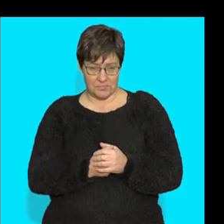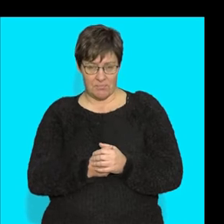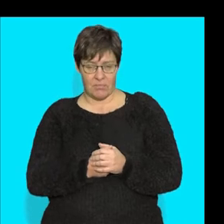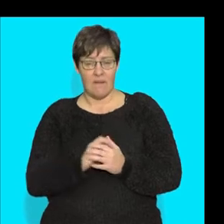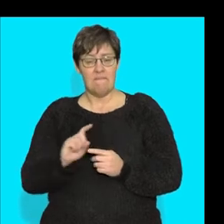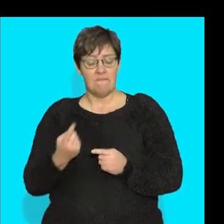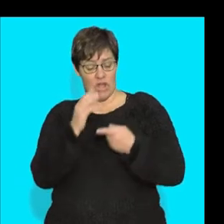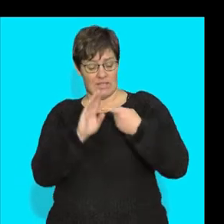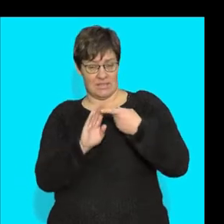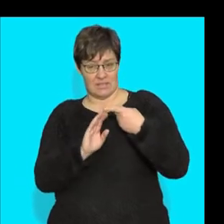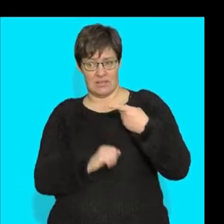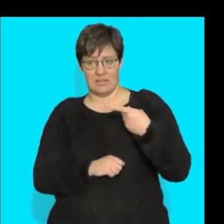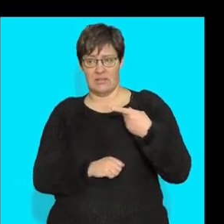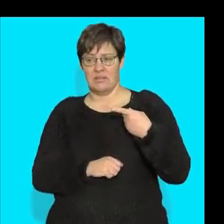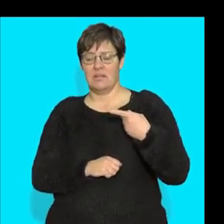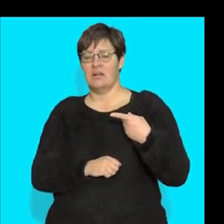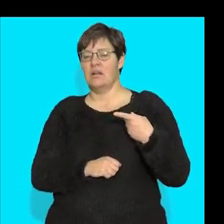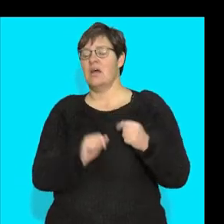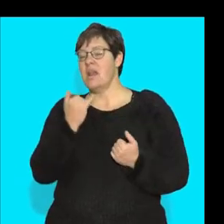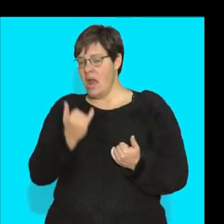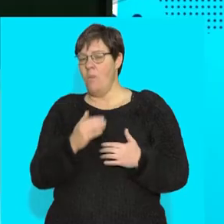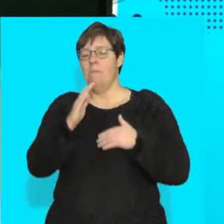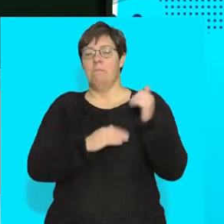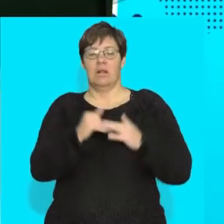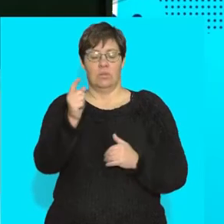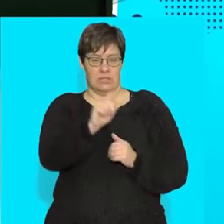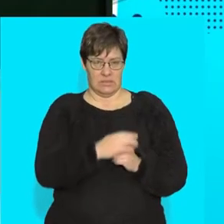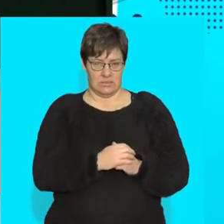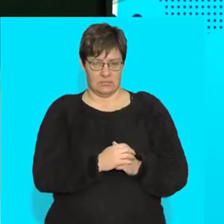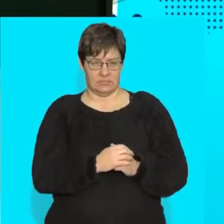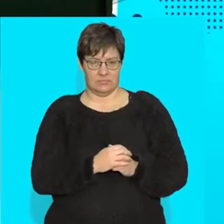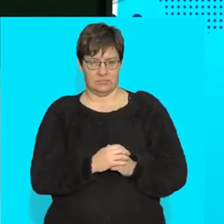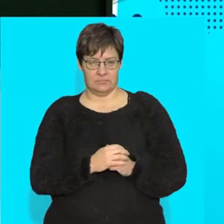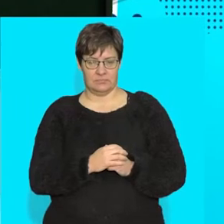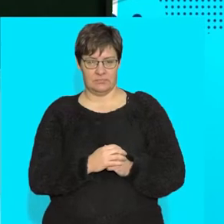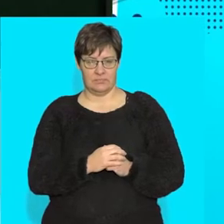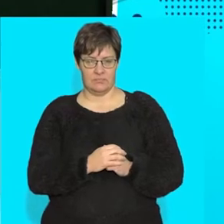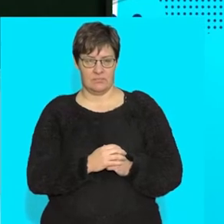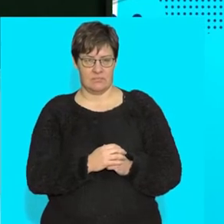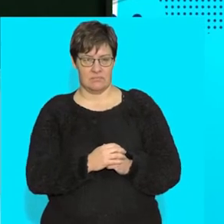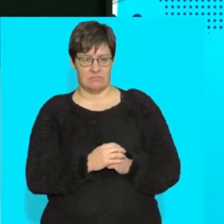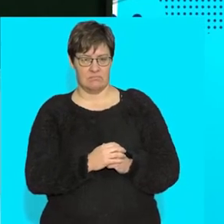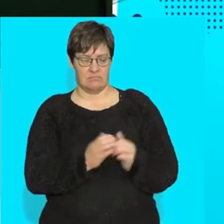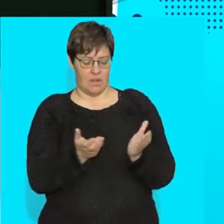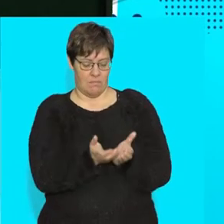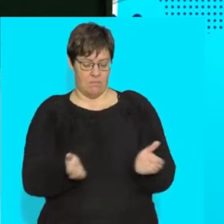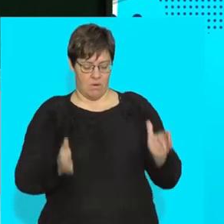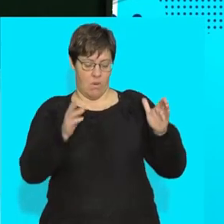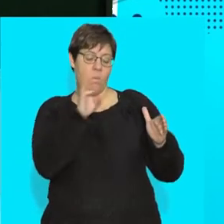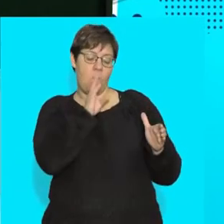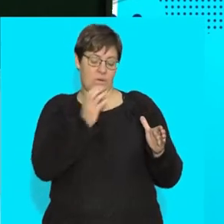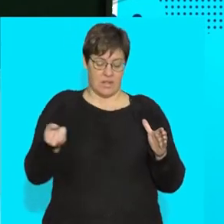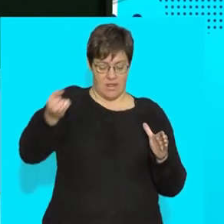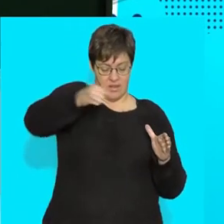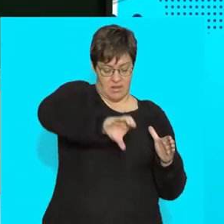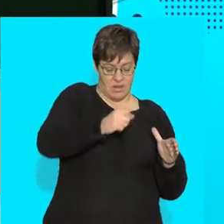that we look at, right, now I want you to build the following. I want you to take a container. I want you to put water in. I